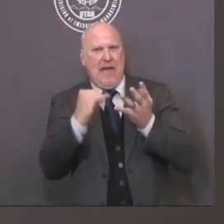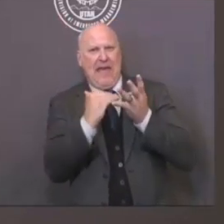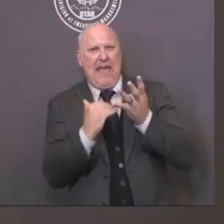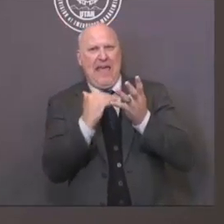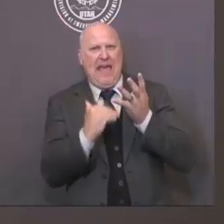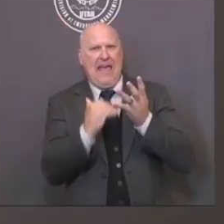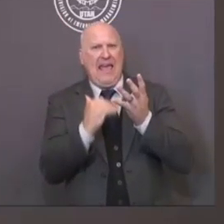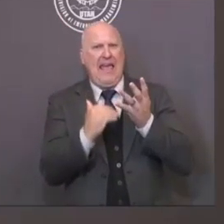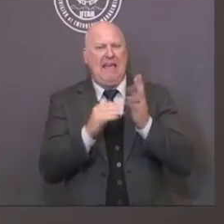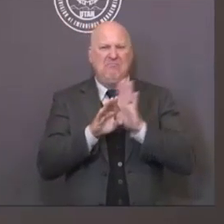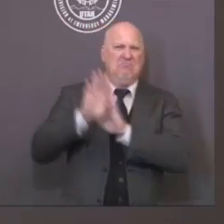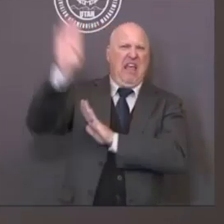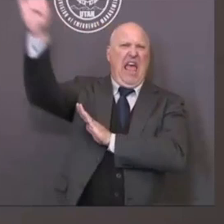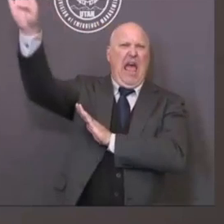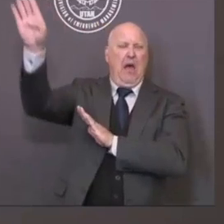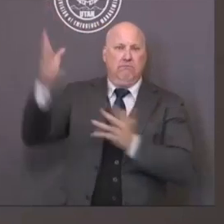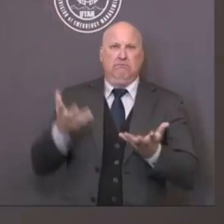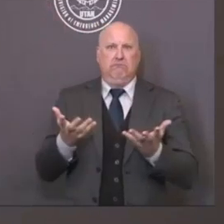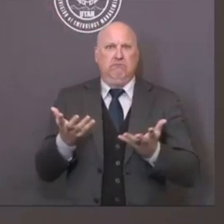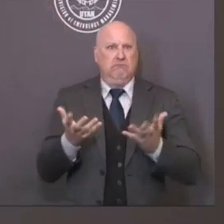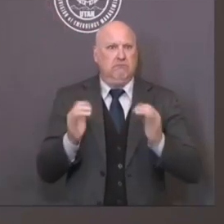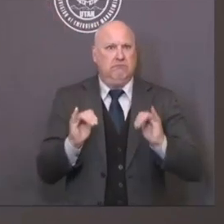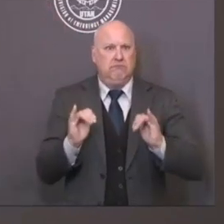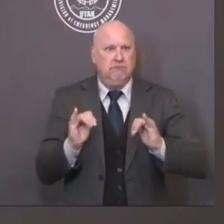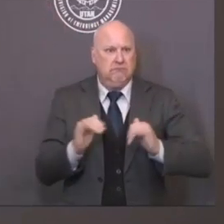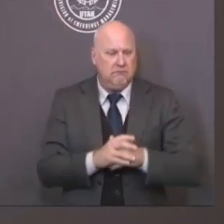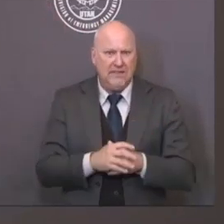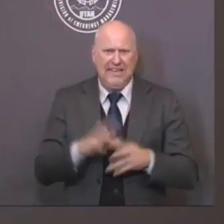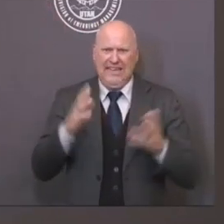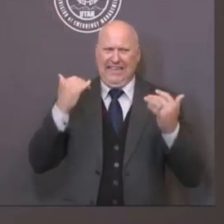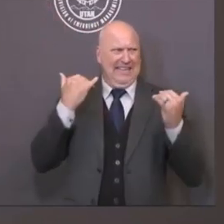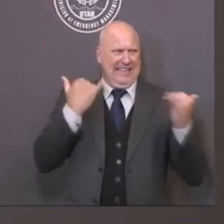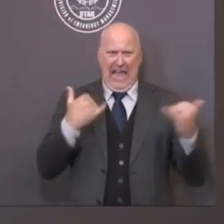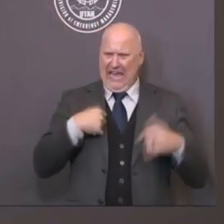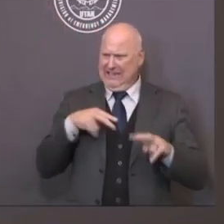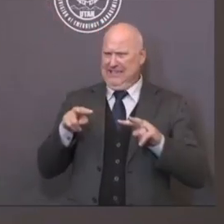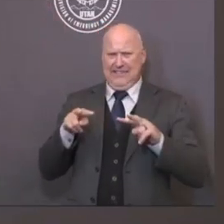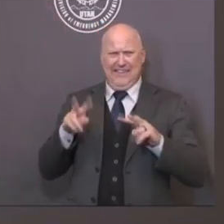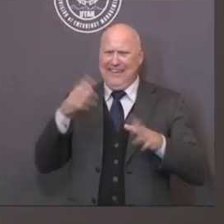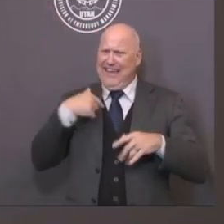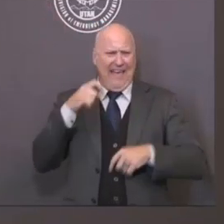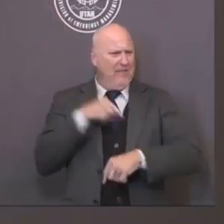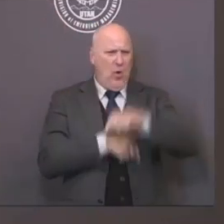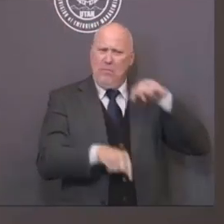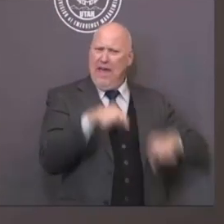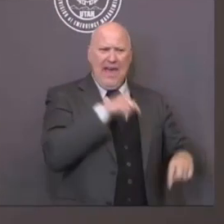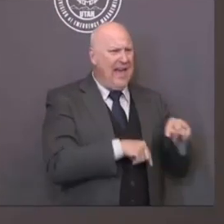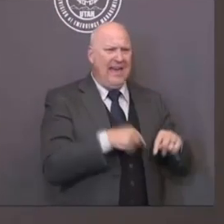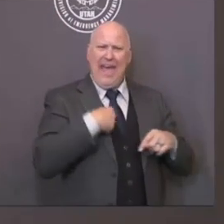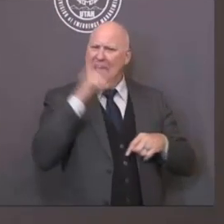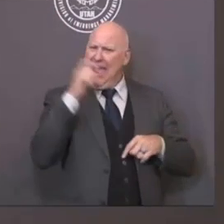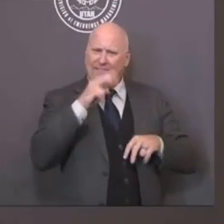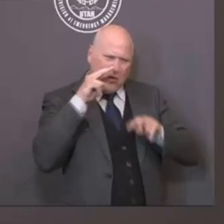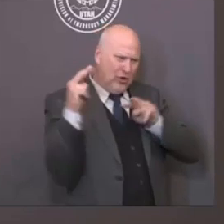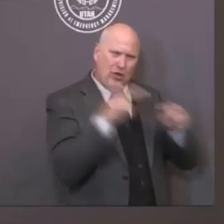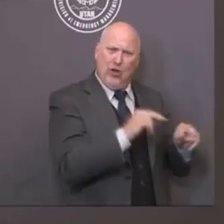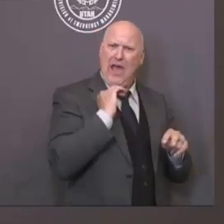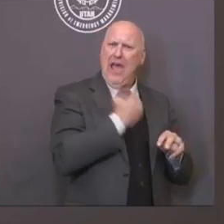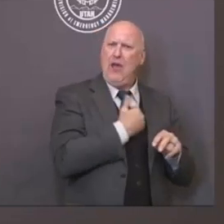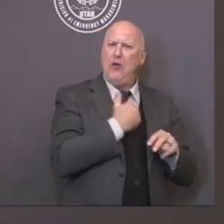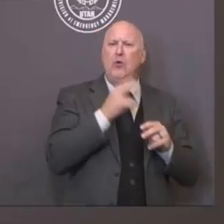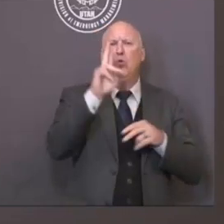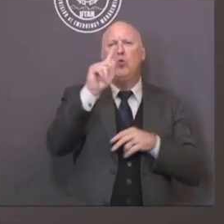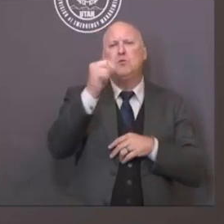of action to help us get through the pandemic of any state in America. It's given us good guidance. And as we've adhered to the